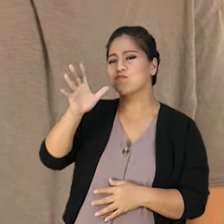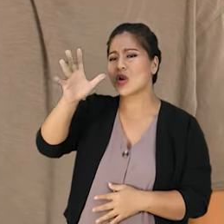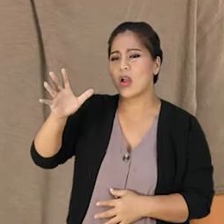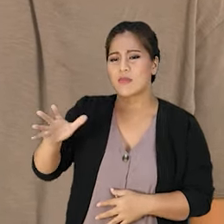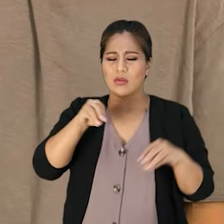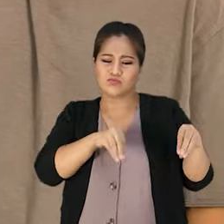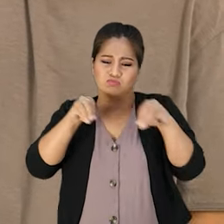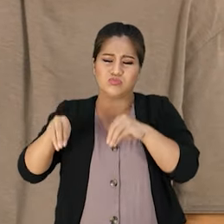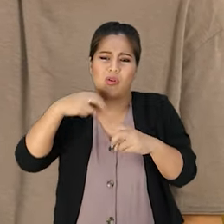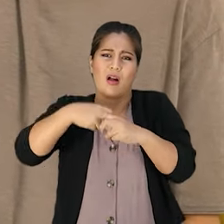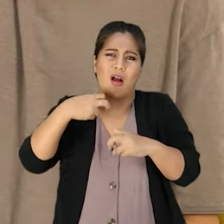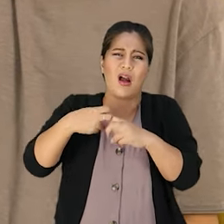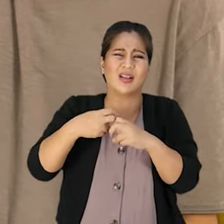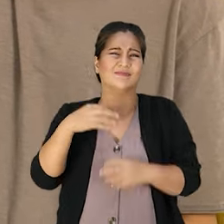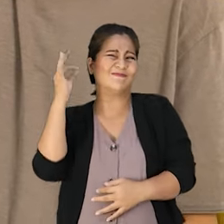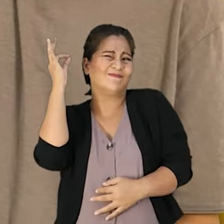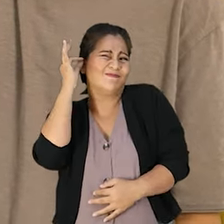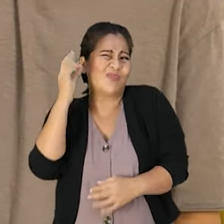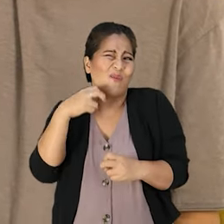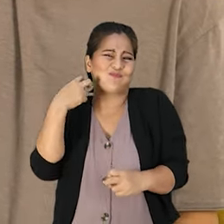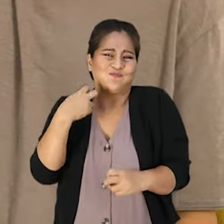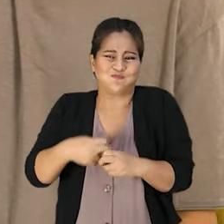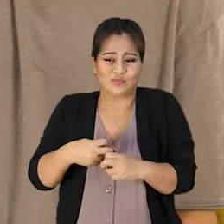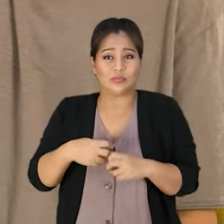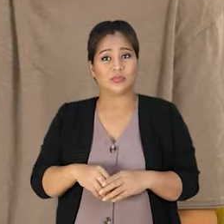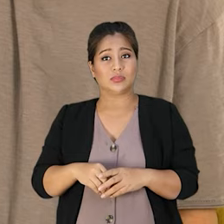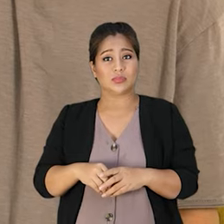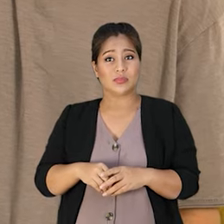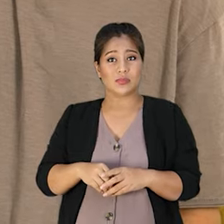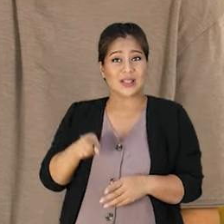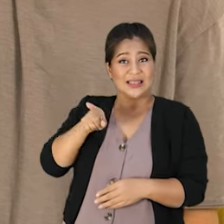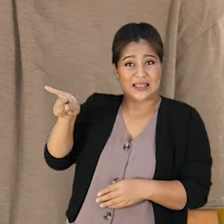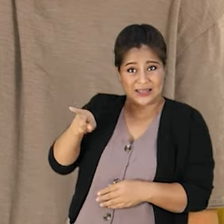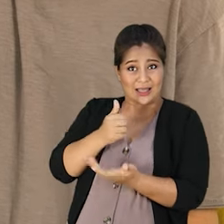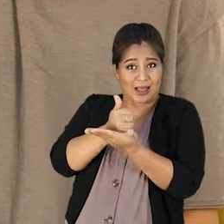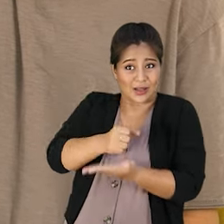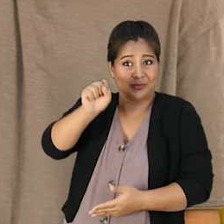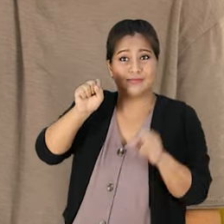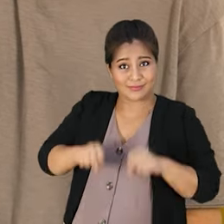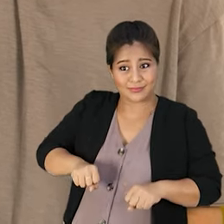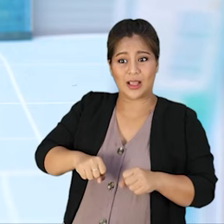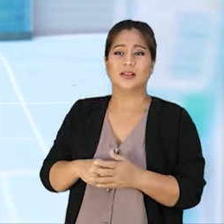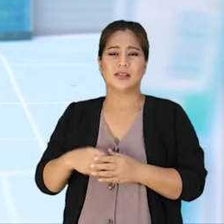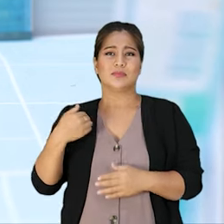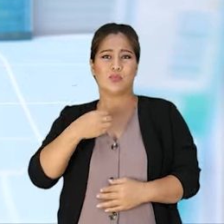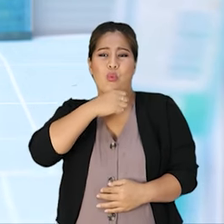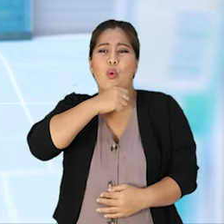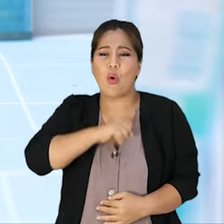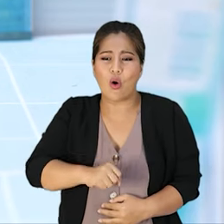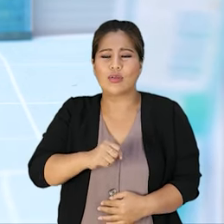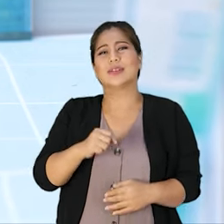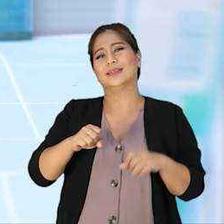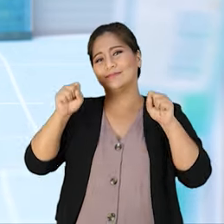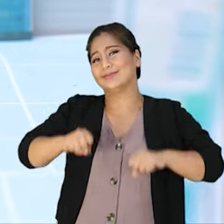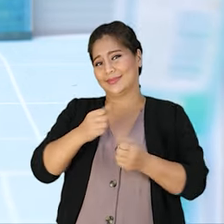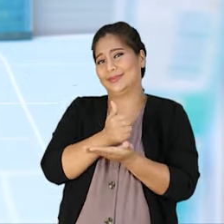Our grandma finds it hard to move around the house and can't hear when we talk to her. Can she also get help? As people get older,